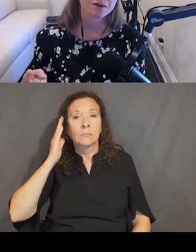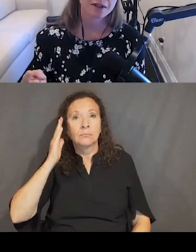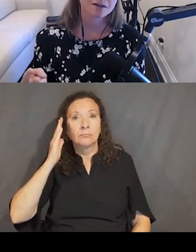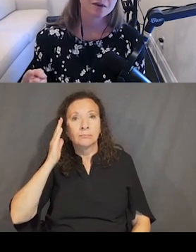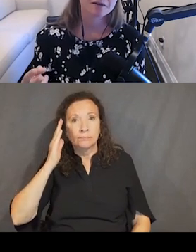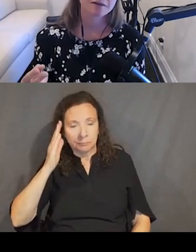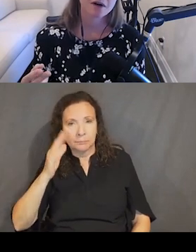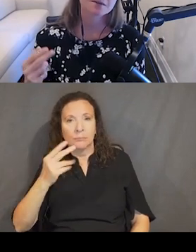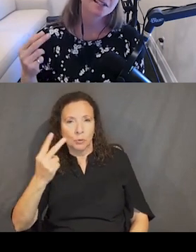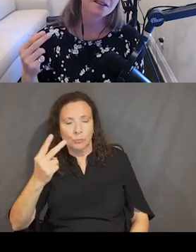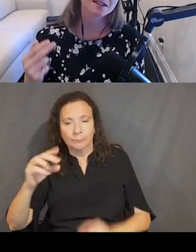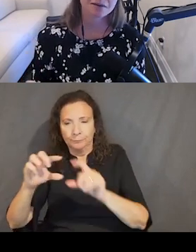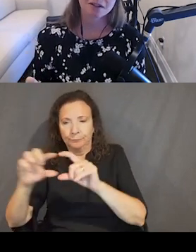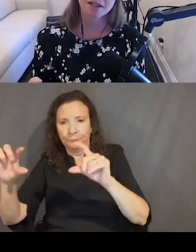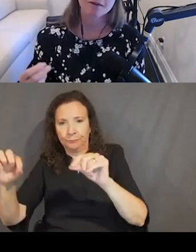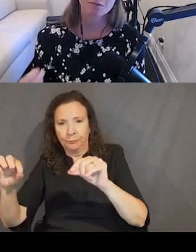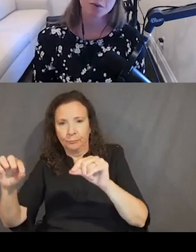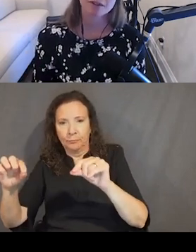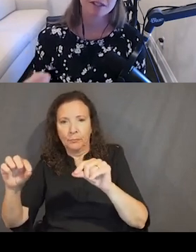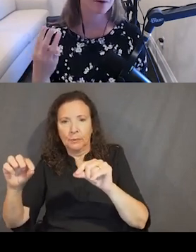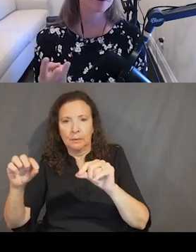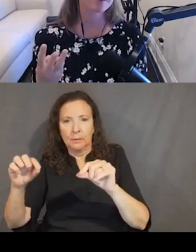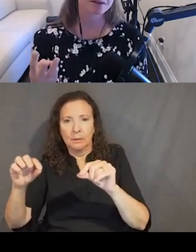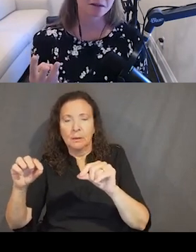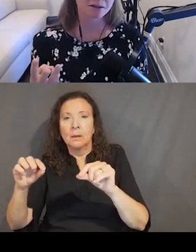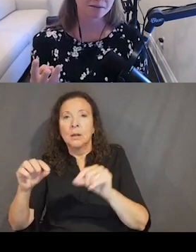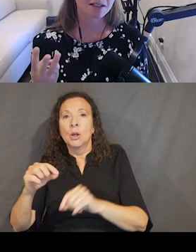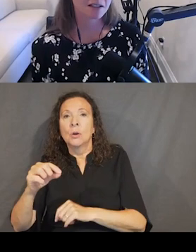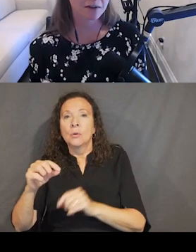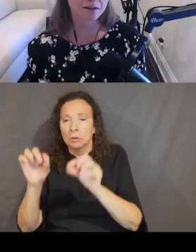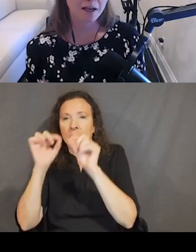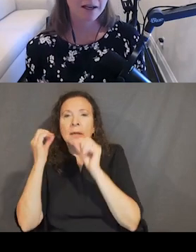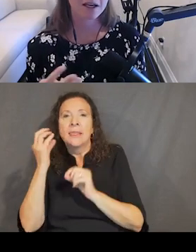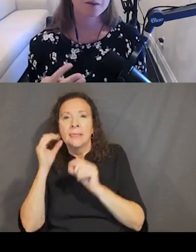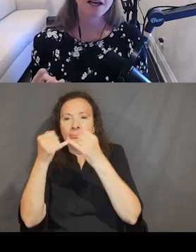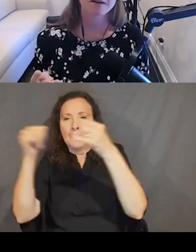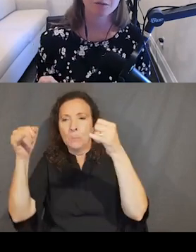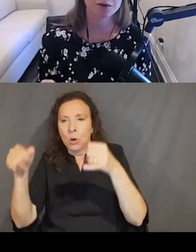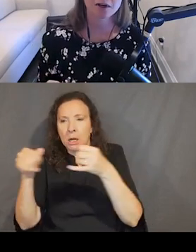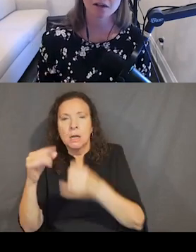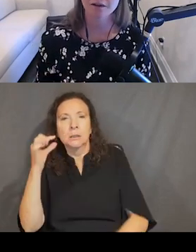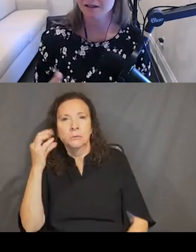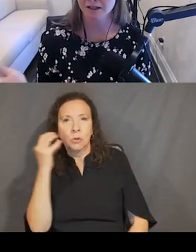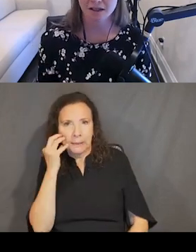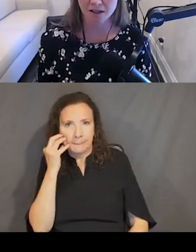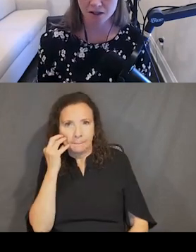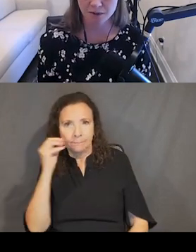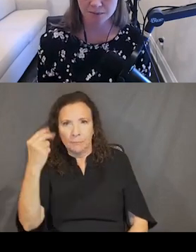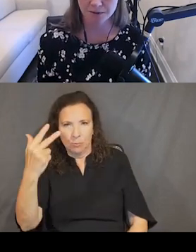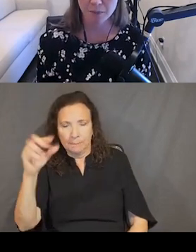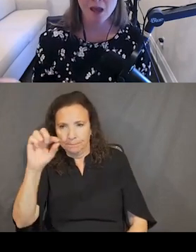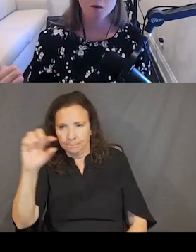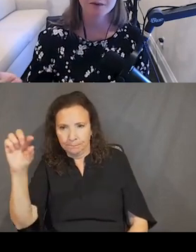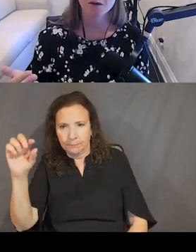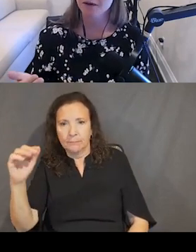we've done two things. We're saying the default state of the border is now three pixels. That's default. And we have a border color that's like a dark